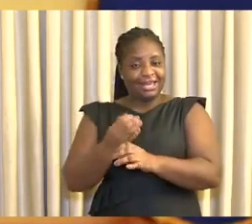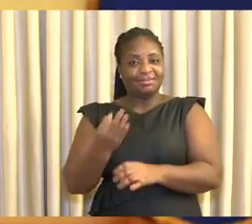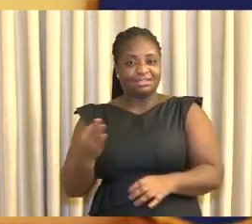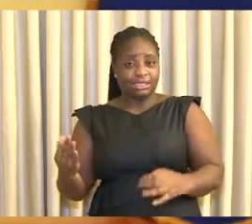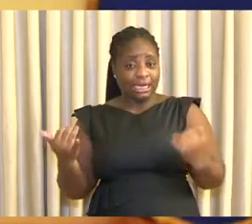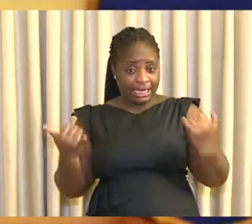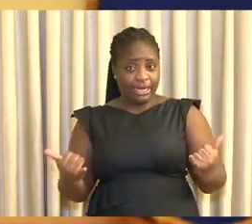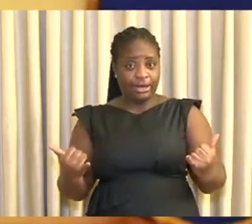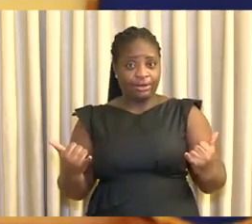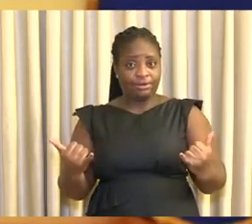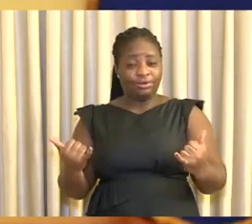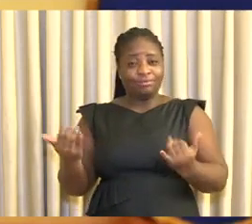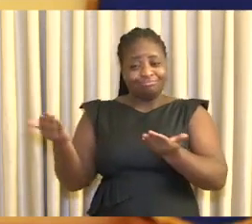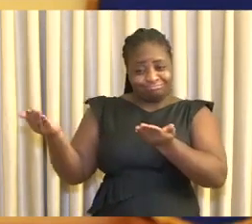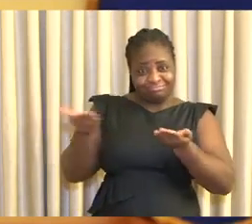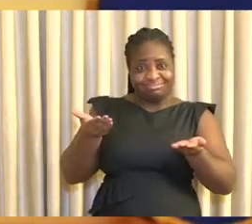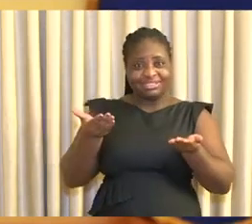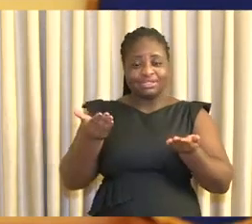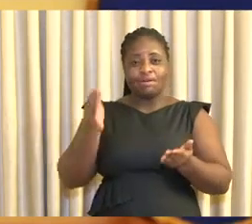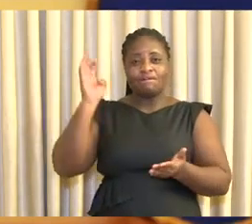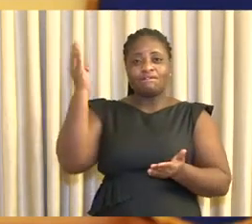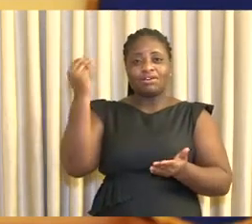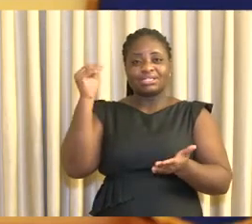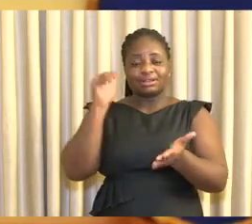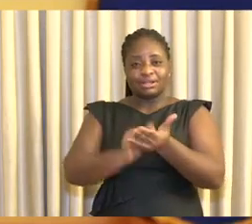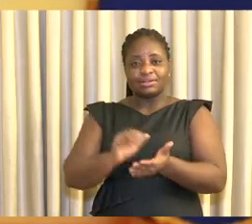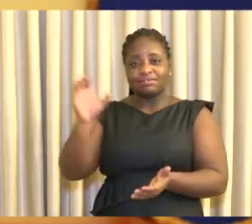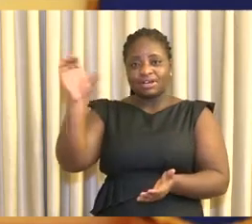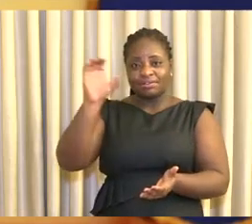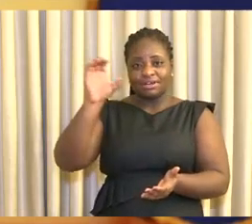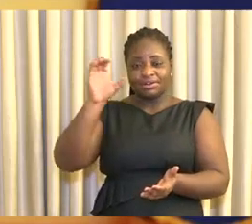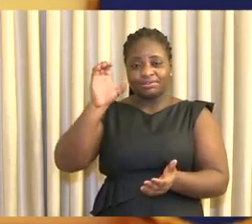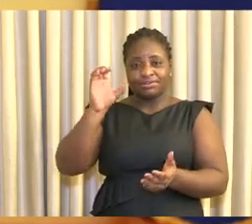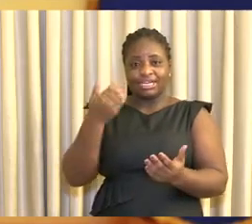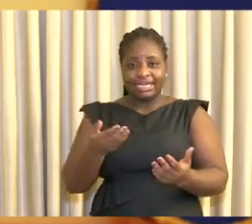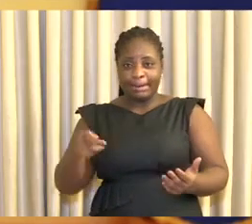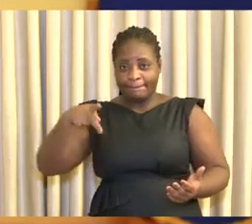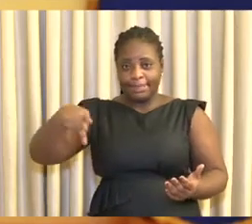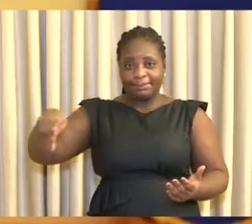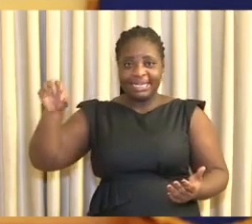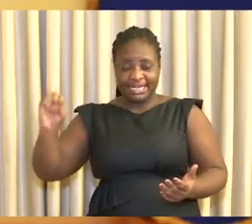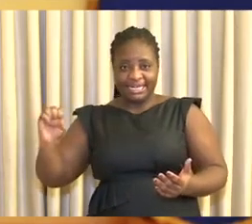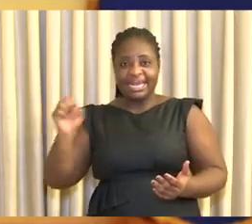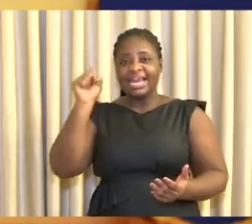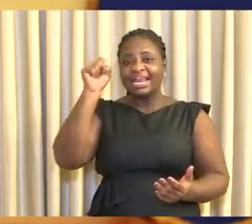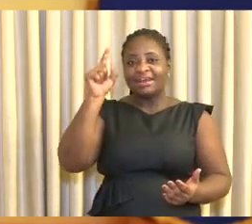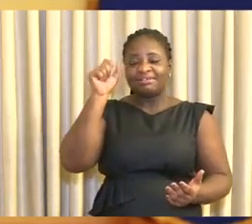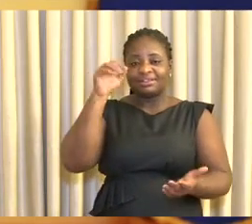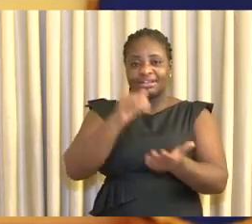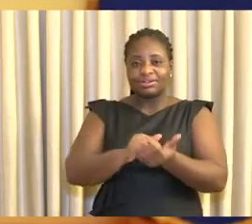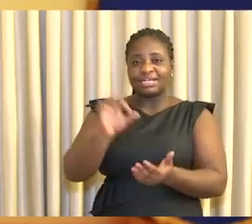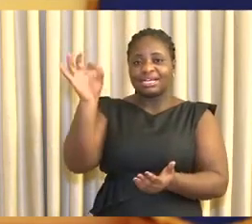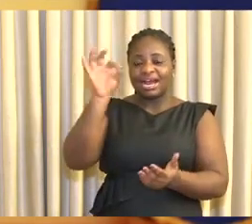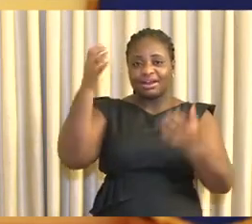far have taken delivery of 14,550 scrubs, 11,900